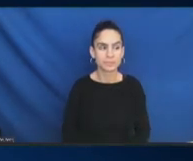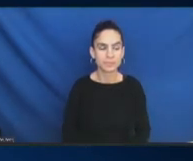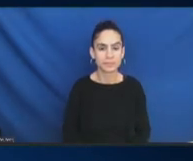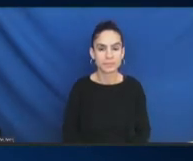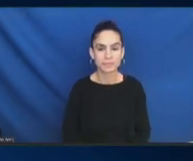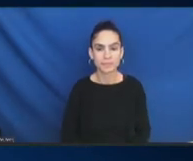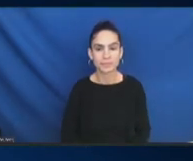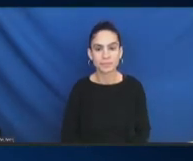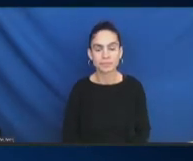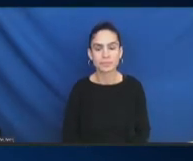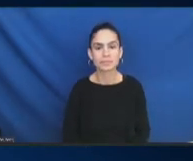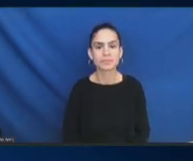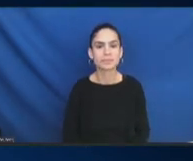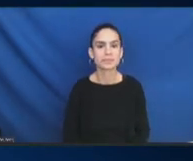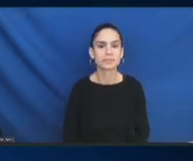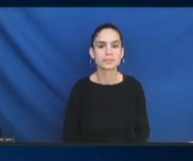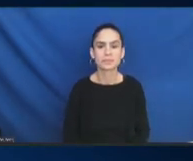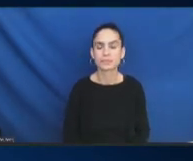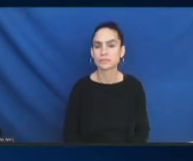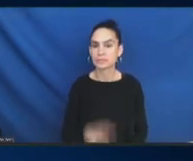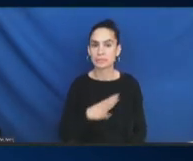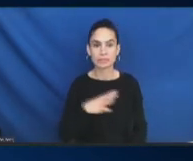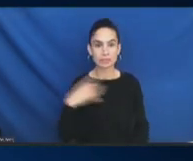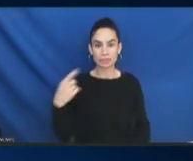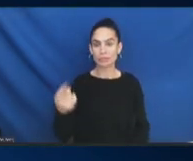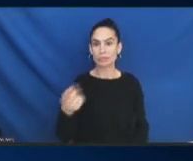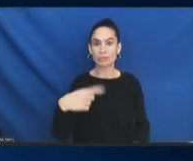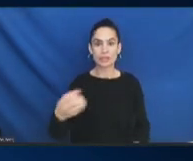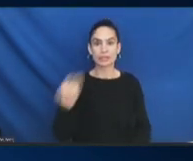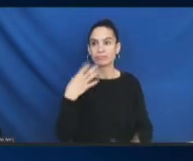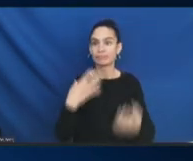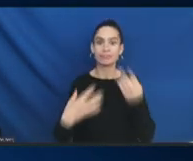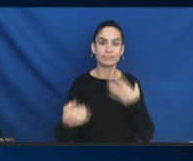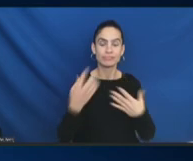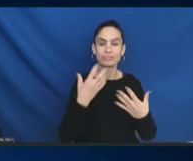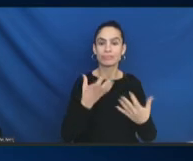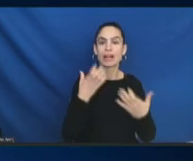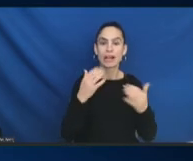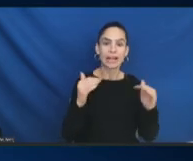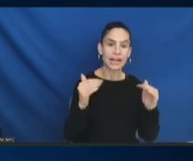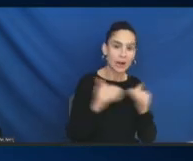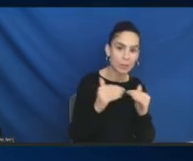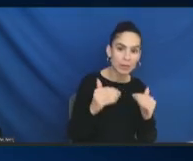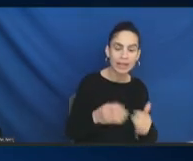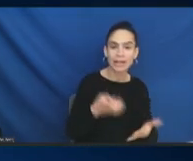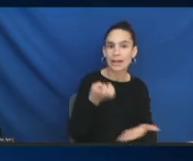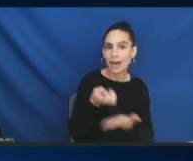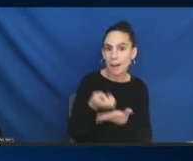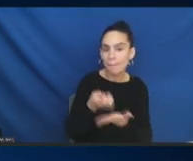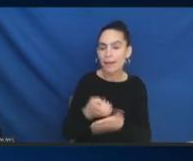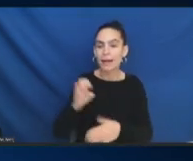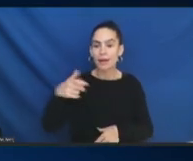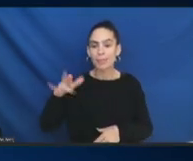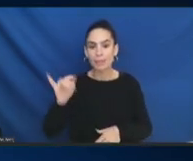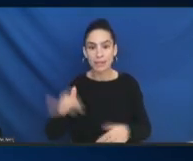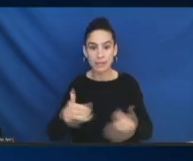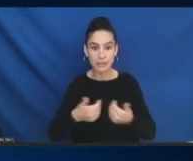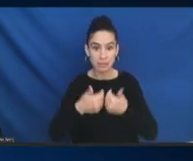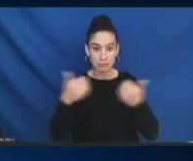recommendations here. Health equity, economic equity is separating. Everybody good with that? Ajay, yes. Ajay, Ajay, those are two committees. Okay.